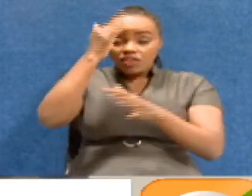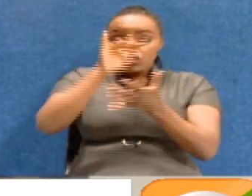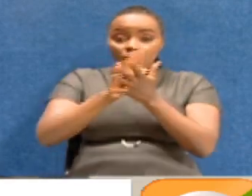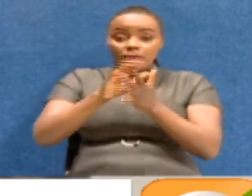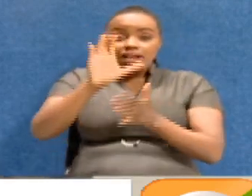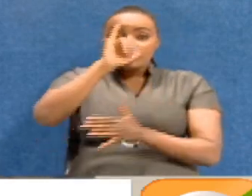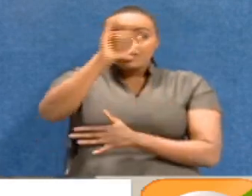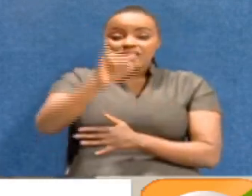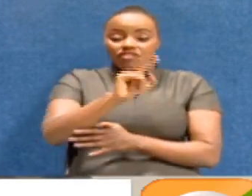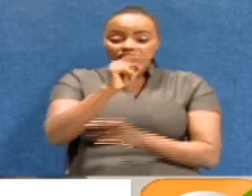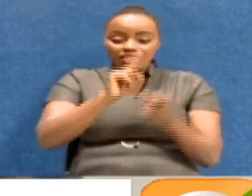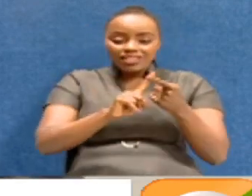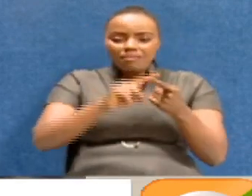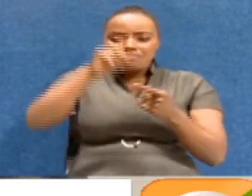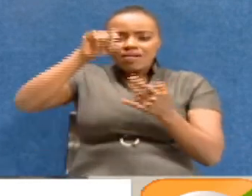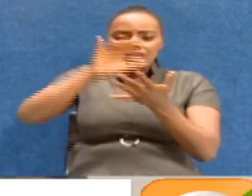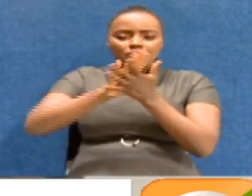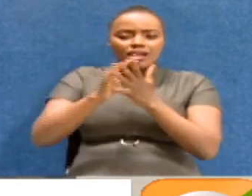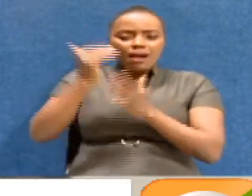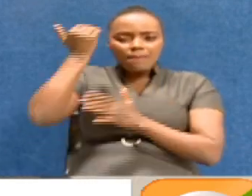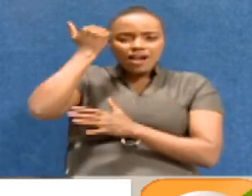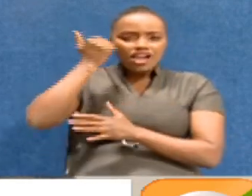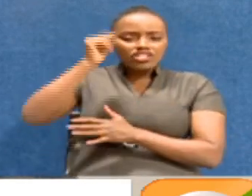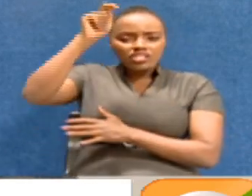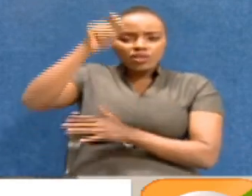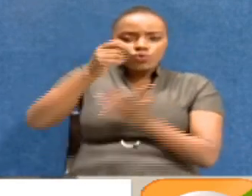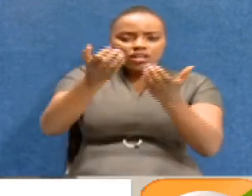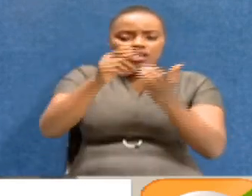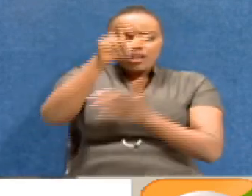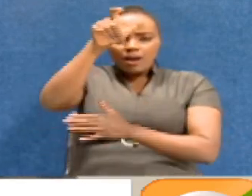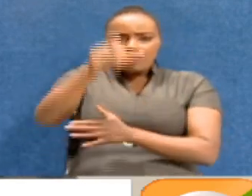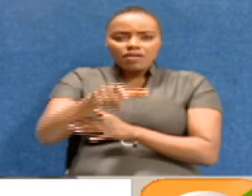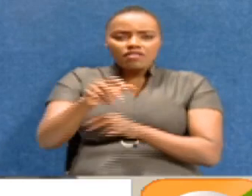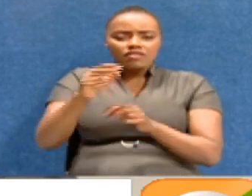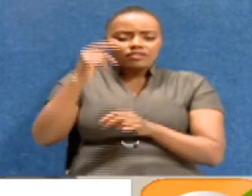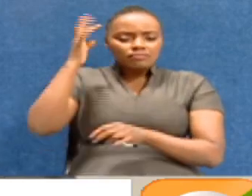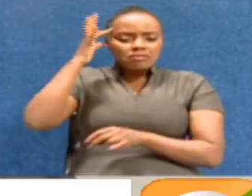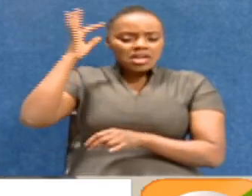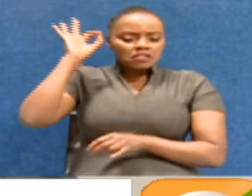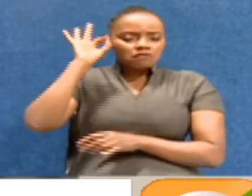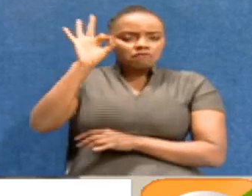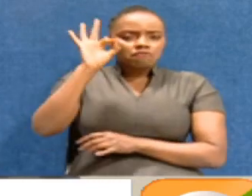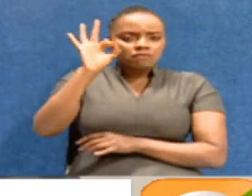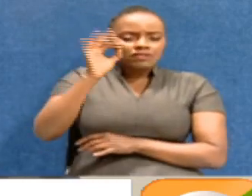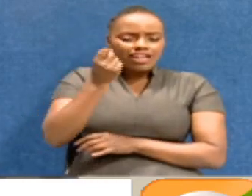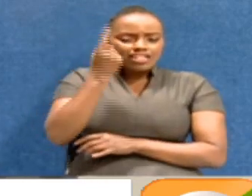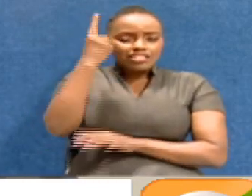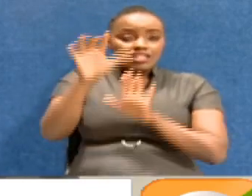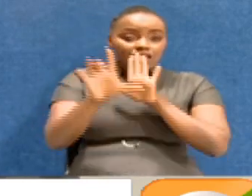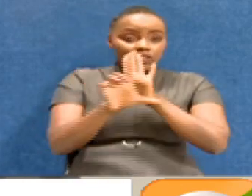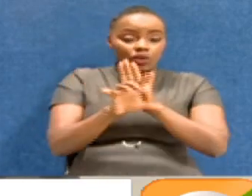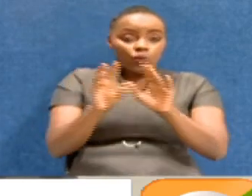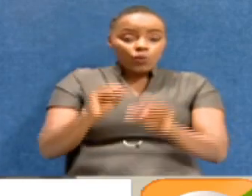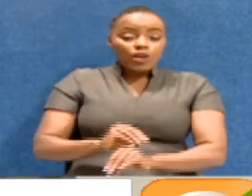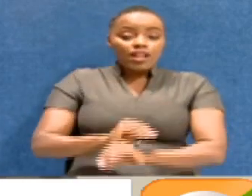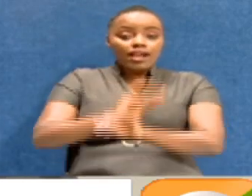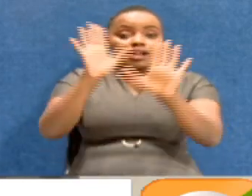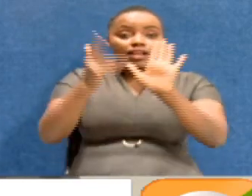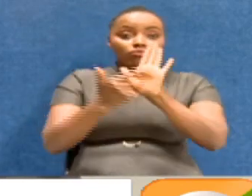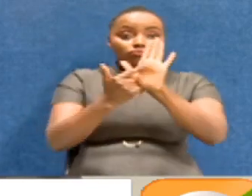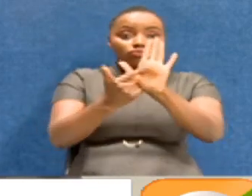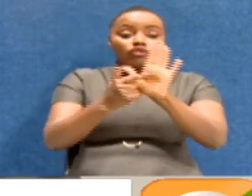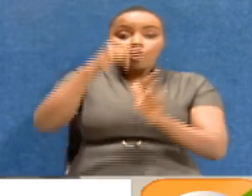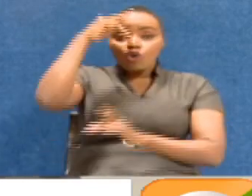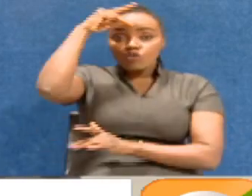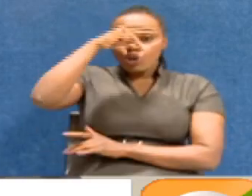a chief justice, first you are a judge. So, we need someone with a very sound grasp of the law, with a clear demonstrable